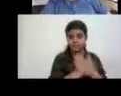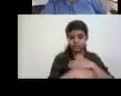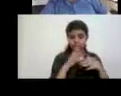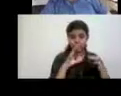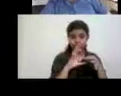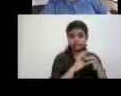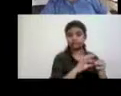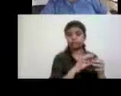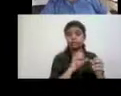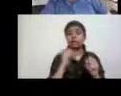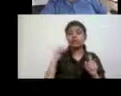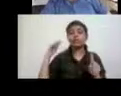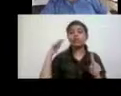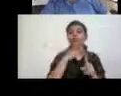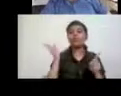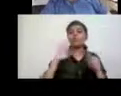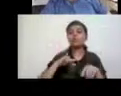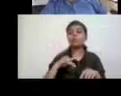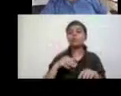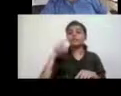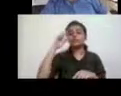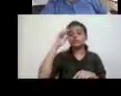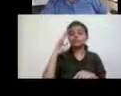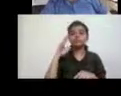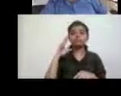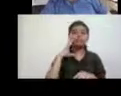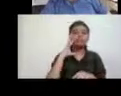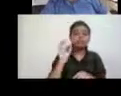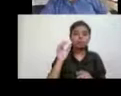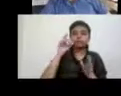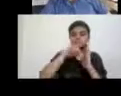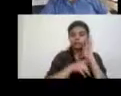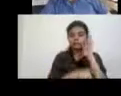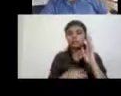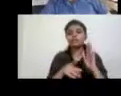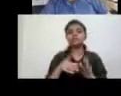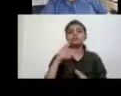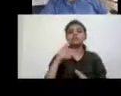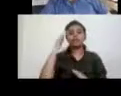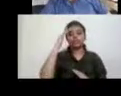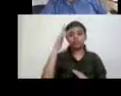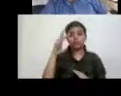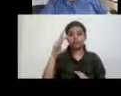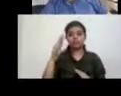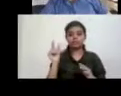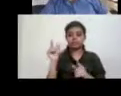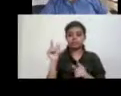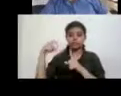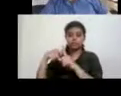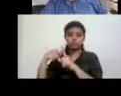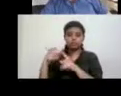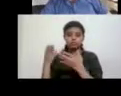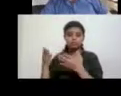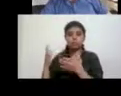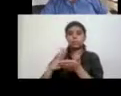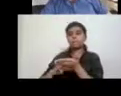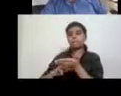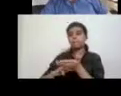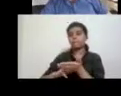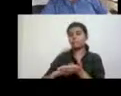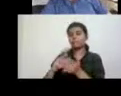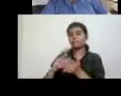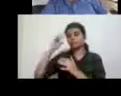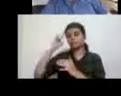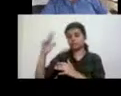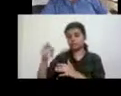influenced by a critical theory. And whereas the UK, as I said, was more Marxist theory. Um, so it